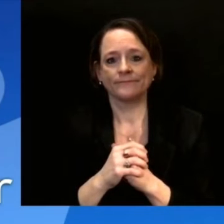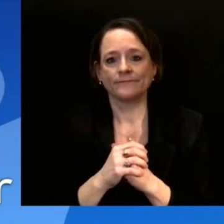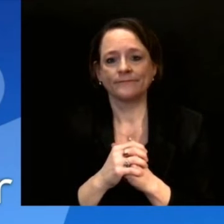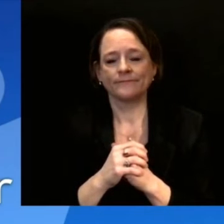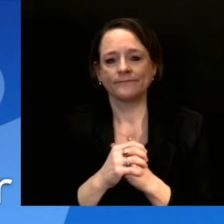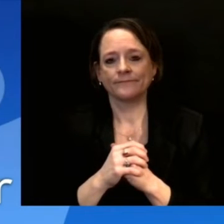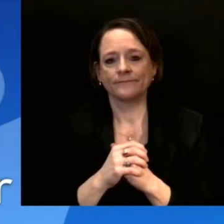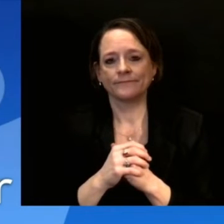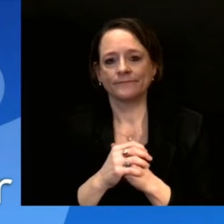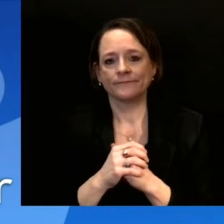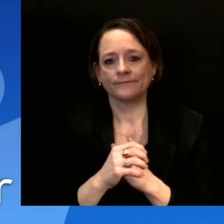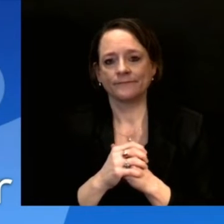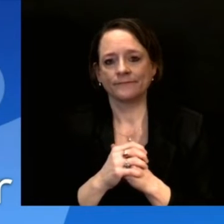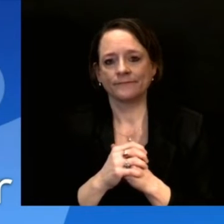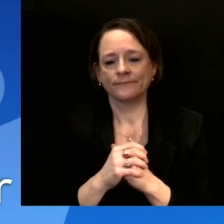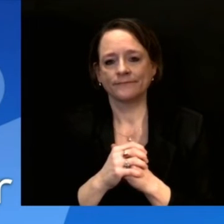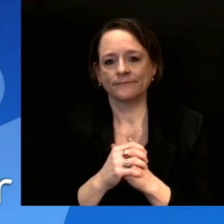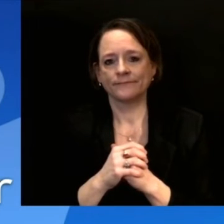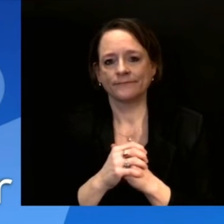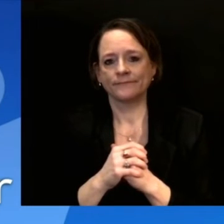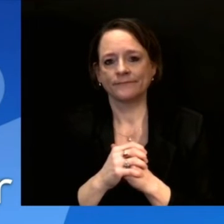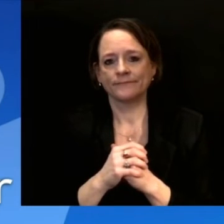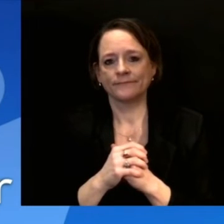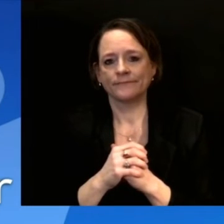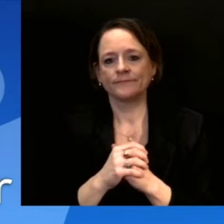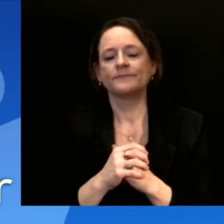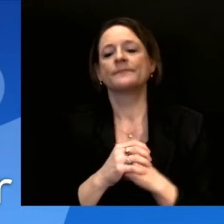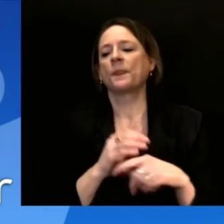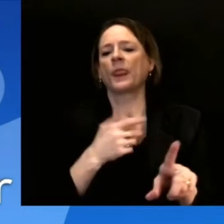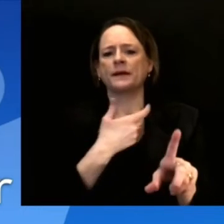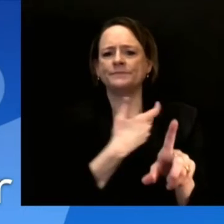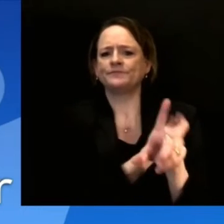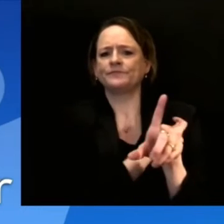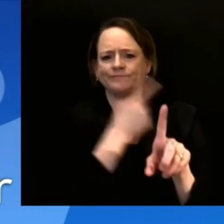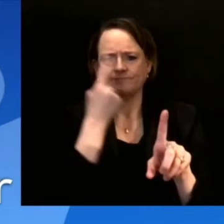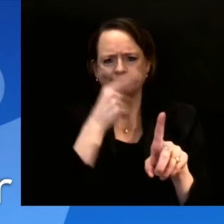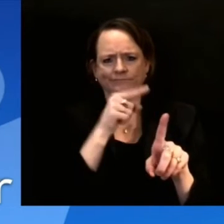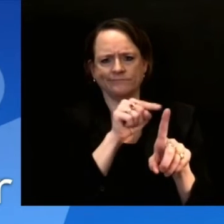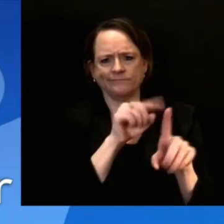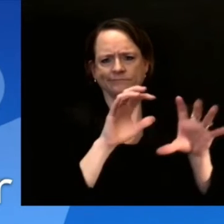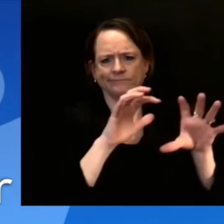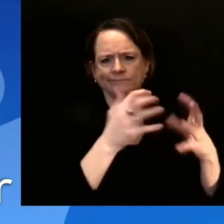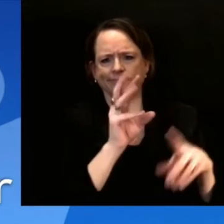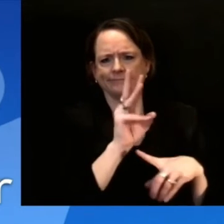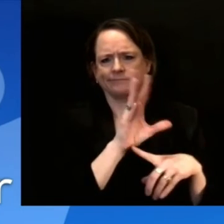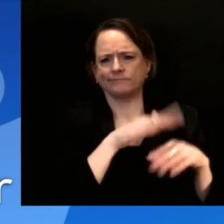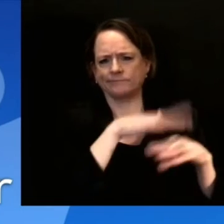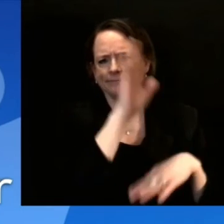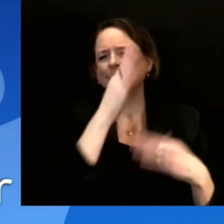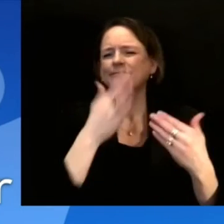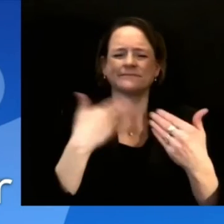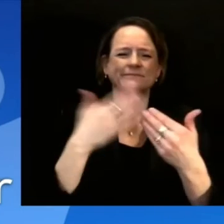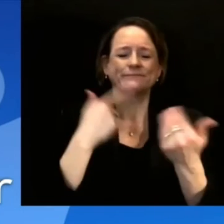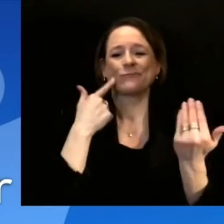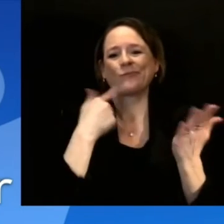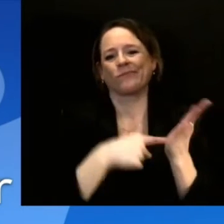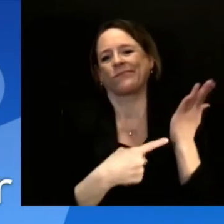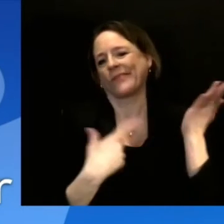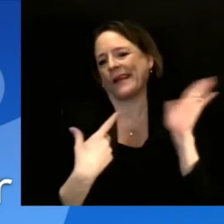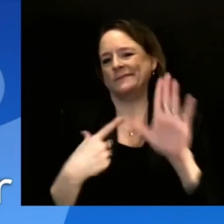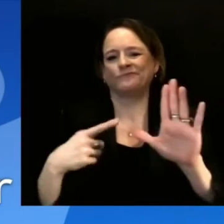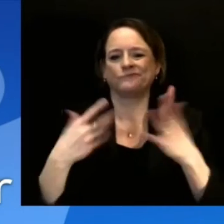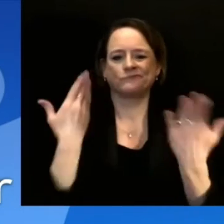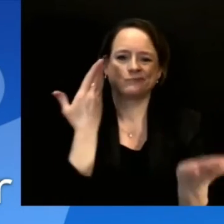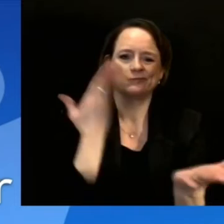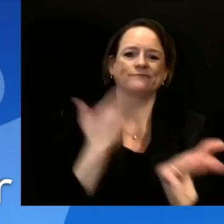through a driver's license. Can you talk about some of the vetting or the verification that'll be done for the groups that are eligible based